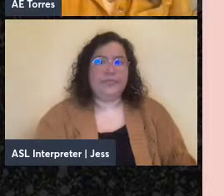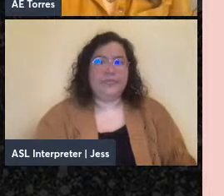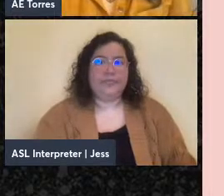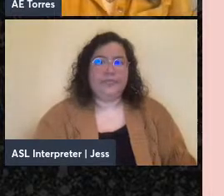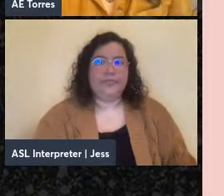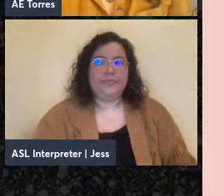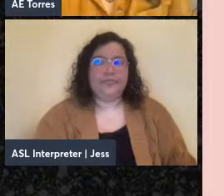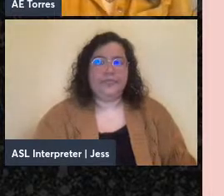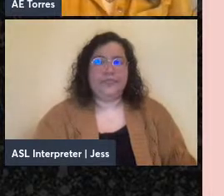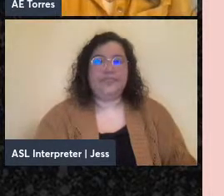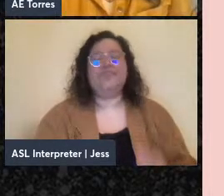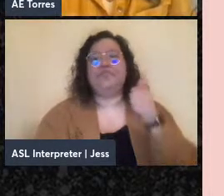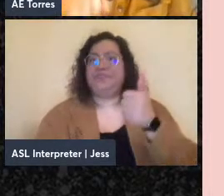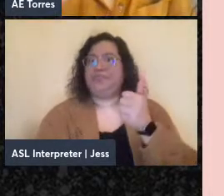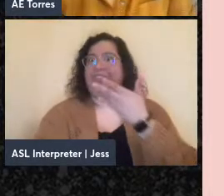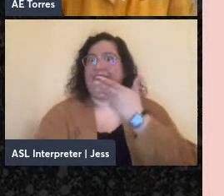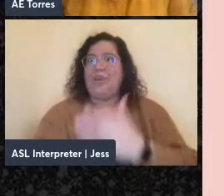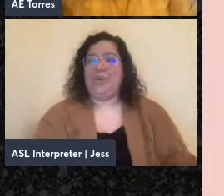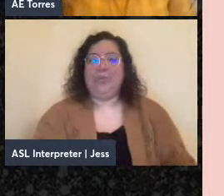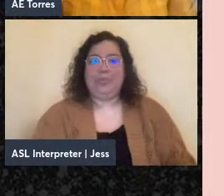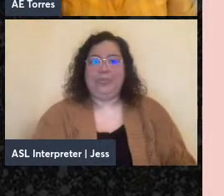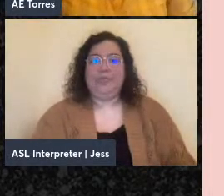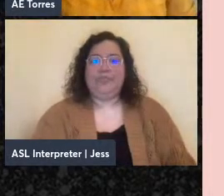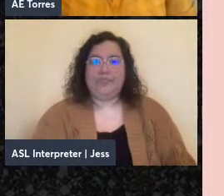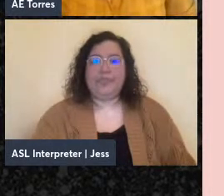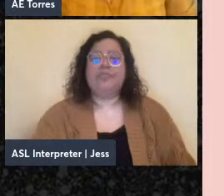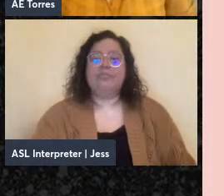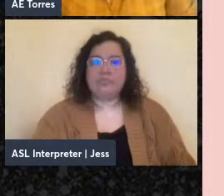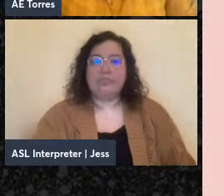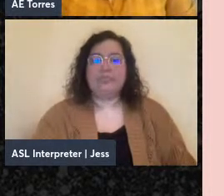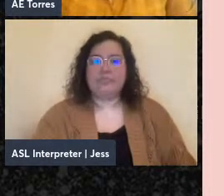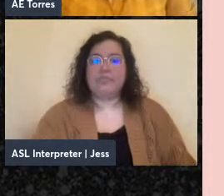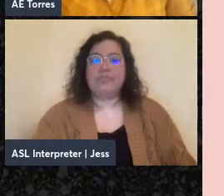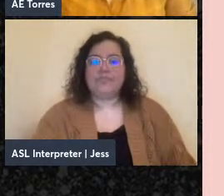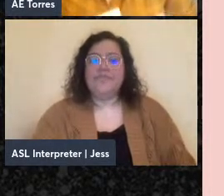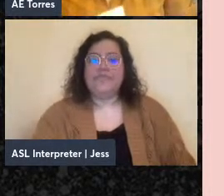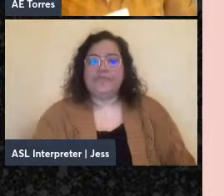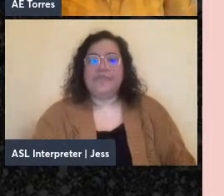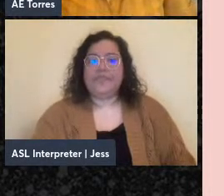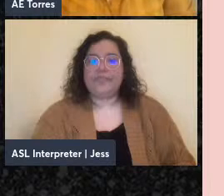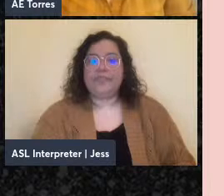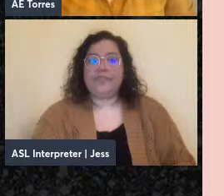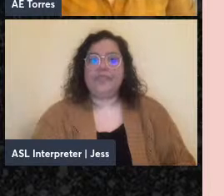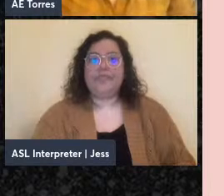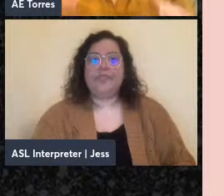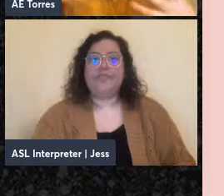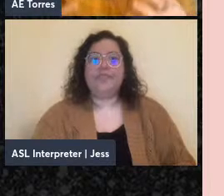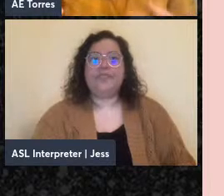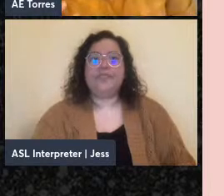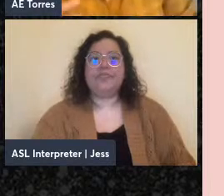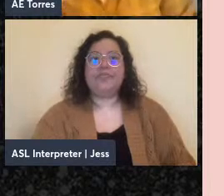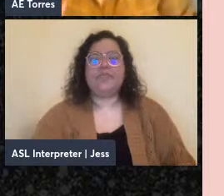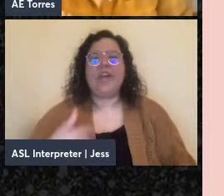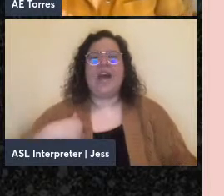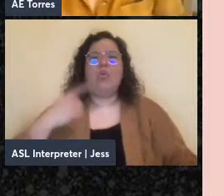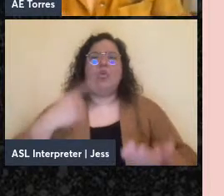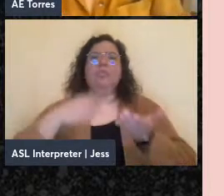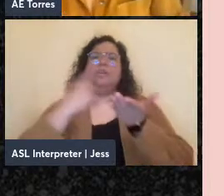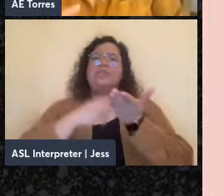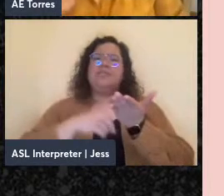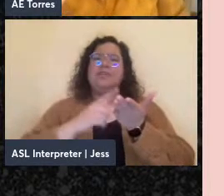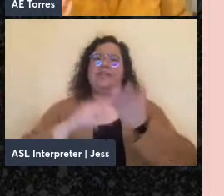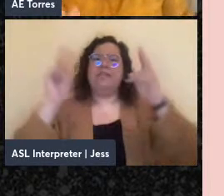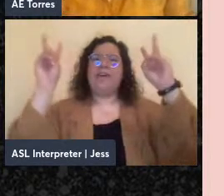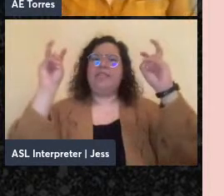Wonderful. Thank you. So, yes, I will be speaking about a theme of language,